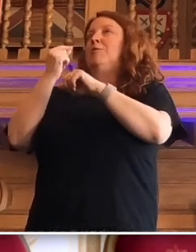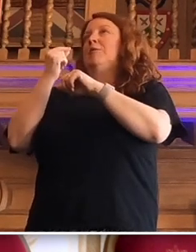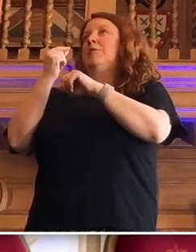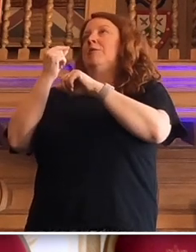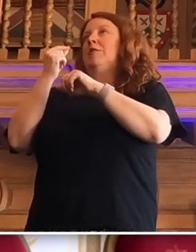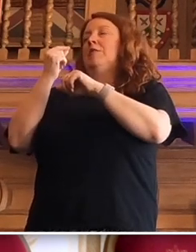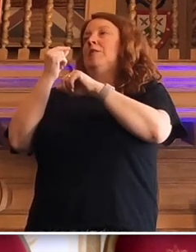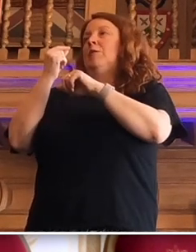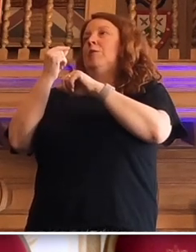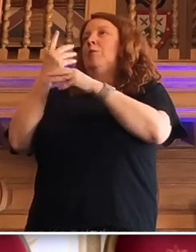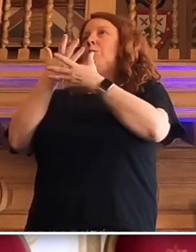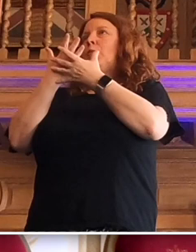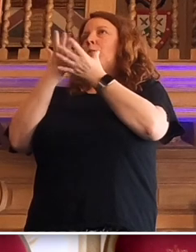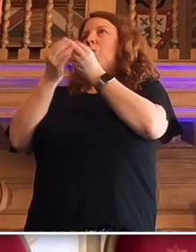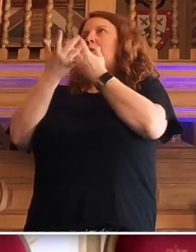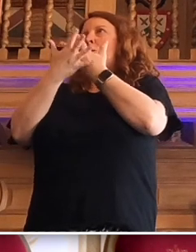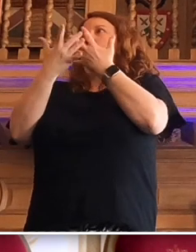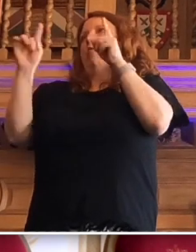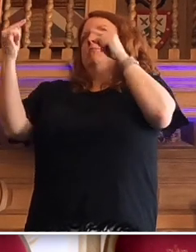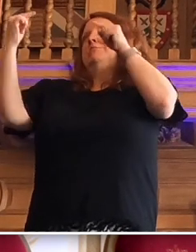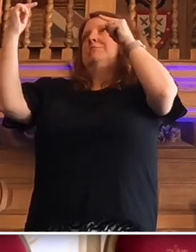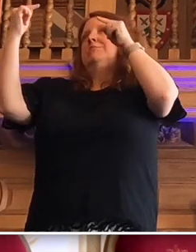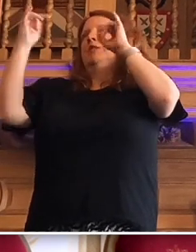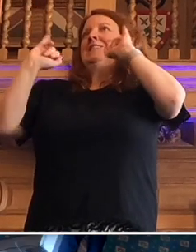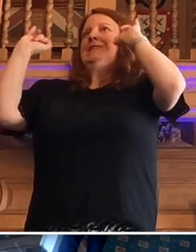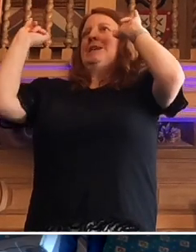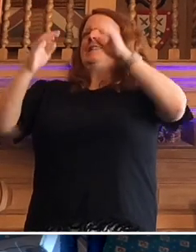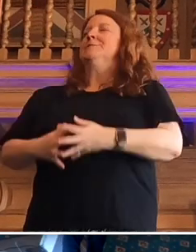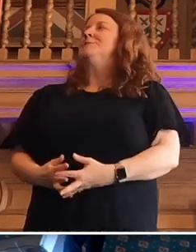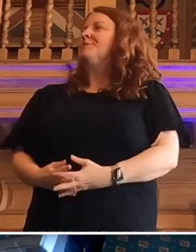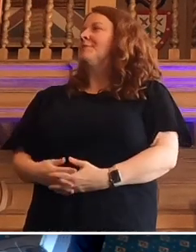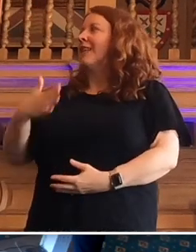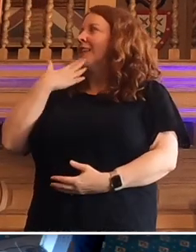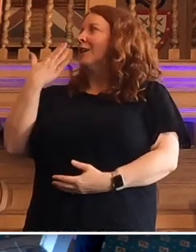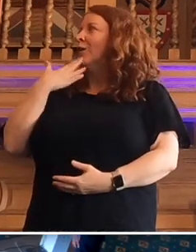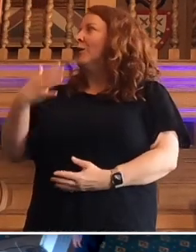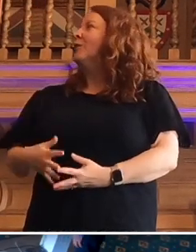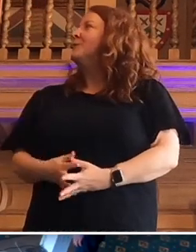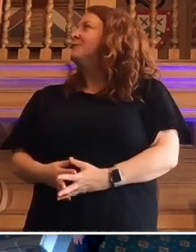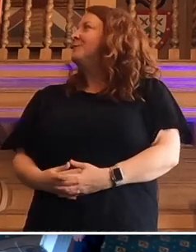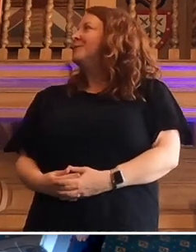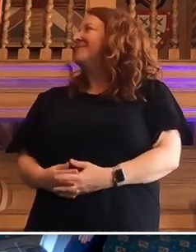face of all the pressures of despair. Thank you. Thank you.